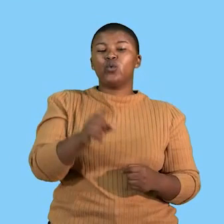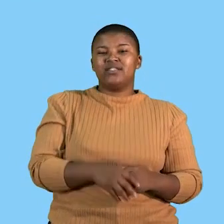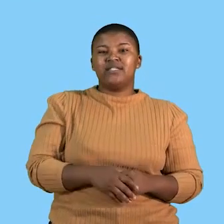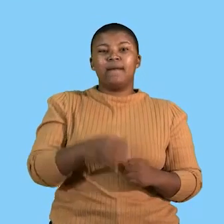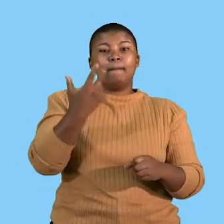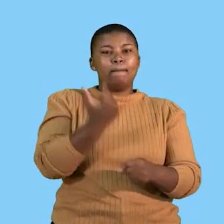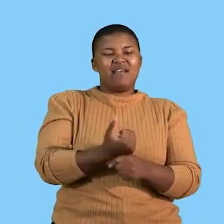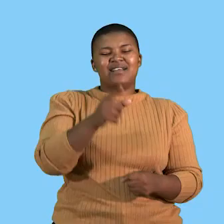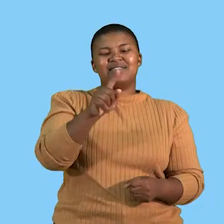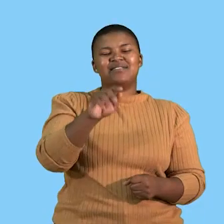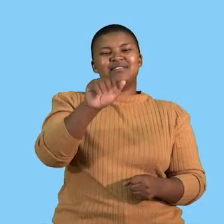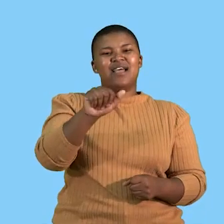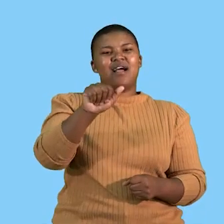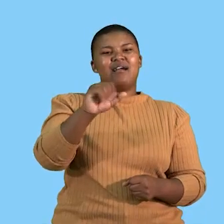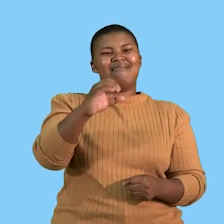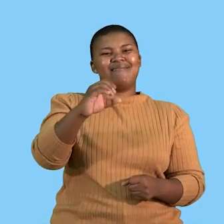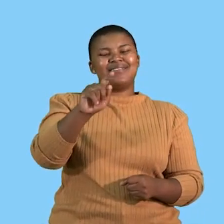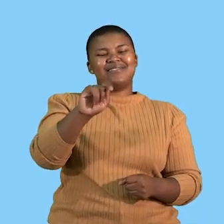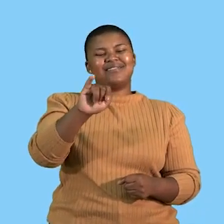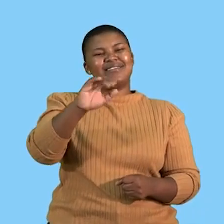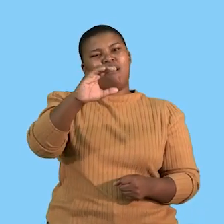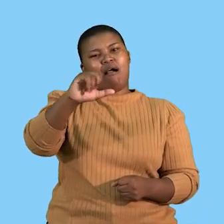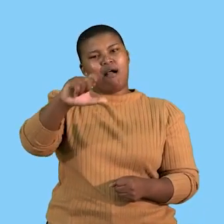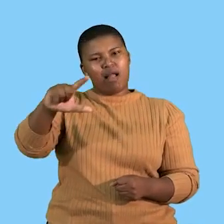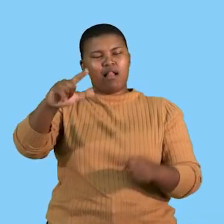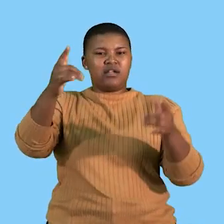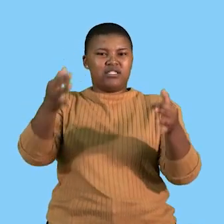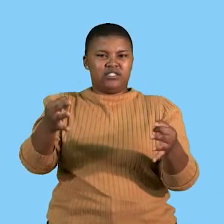they make tactical decisions. decisions.